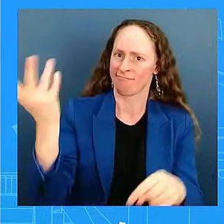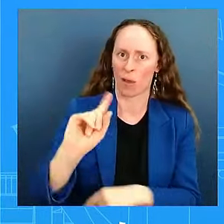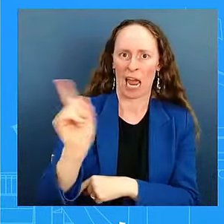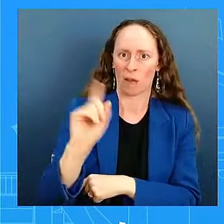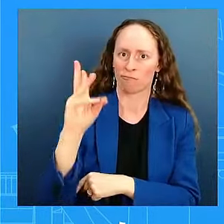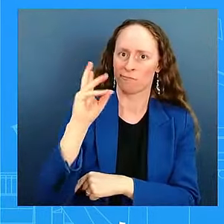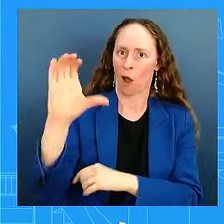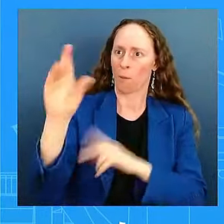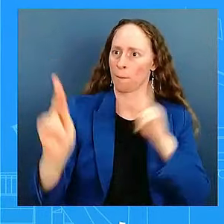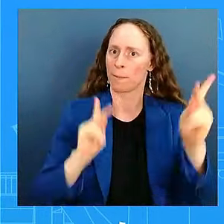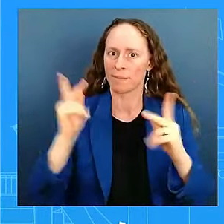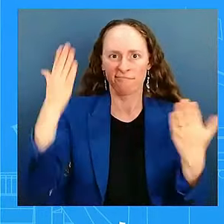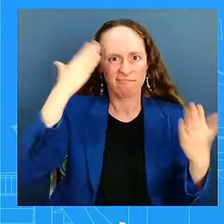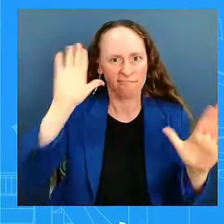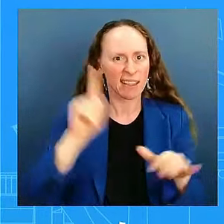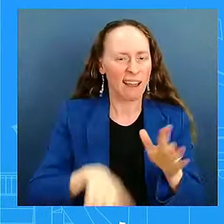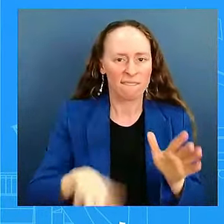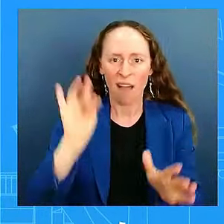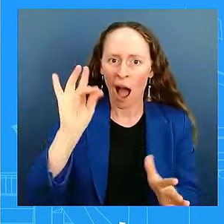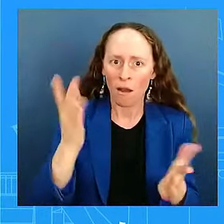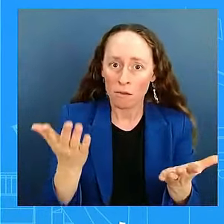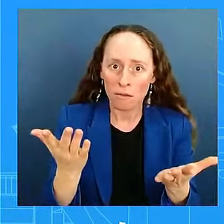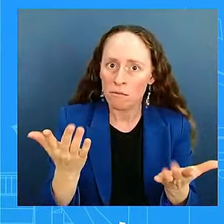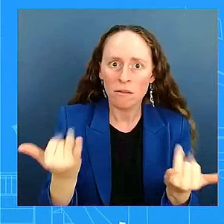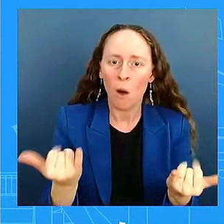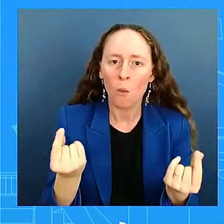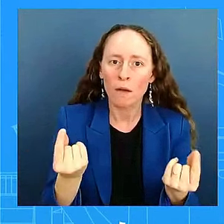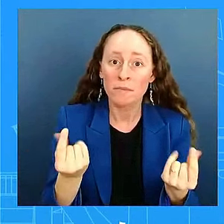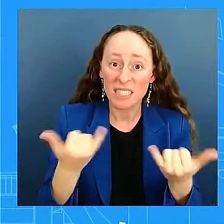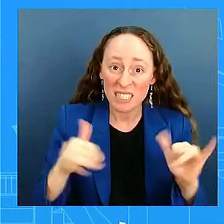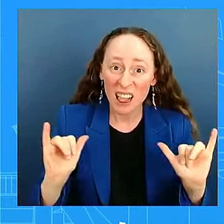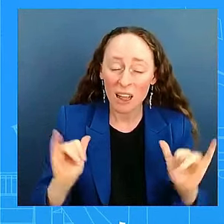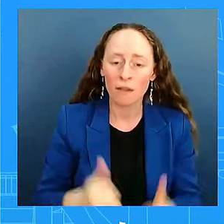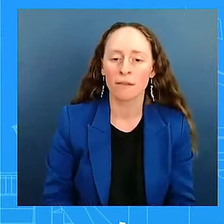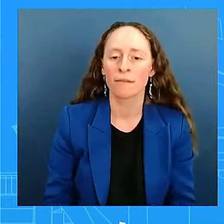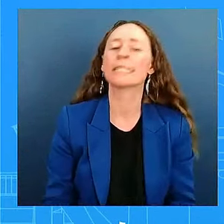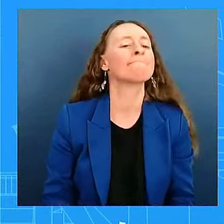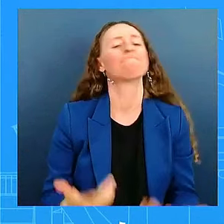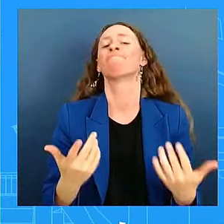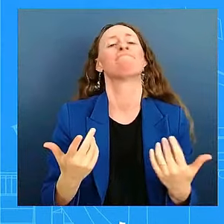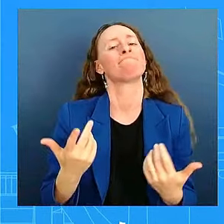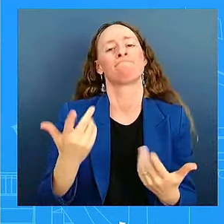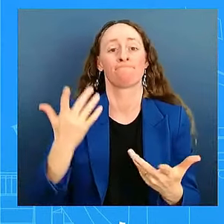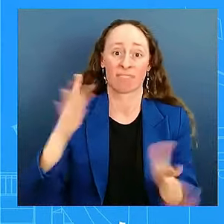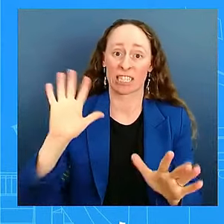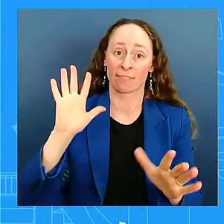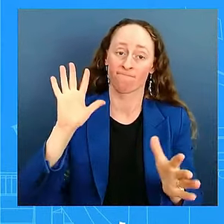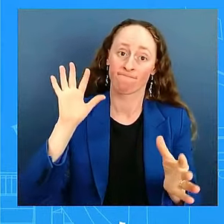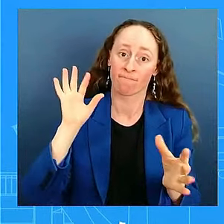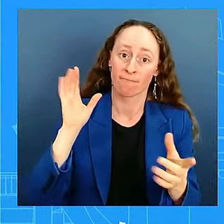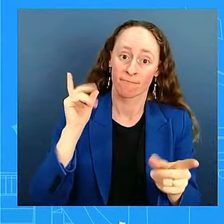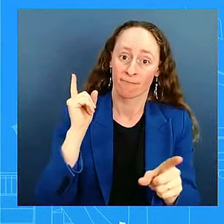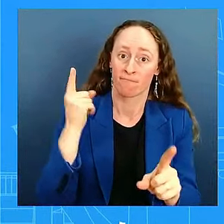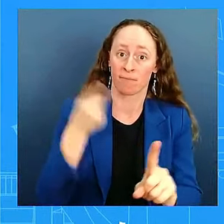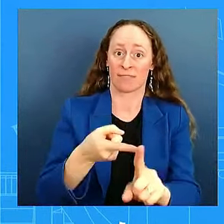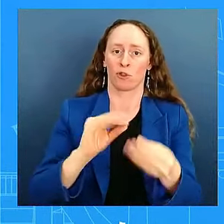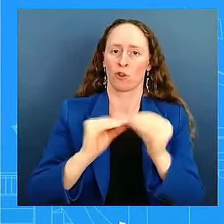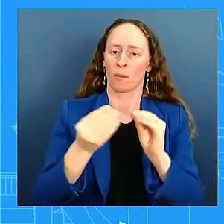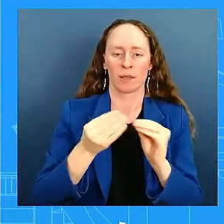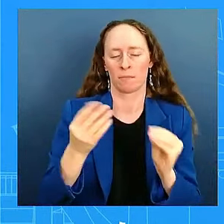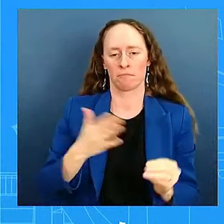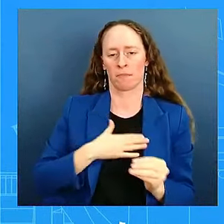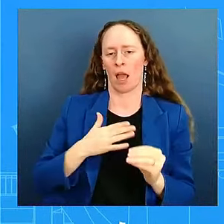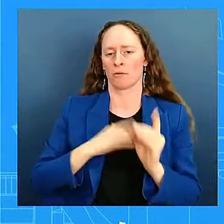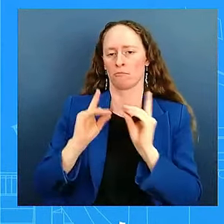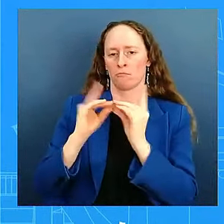an update, but that work is still underway. And I know, for example, within the Department of Homeland Security, the Coast Guard has recently